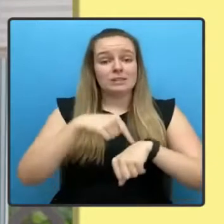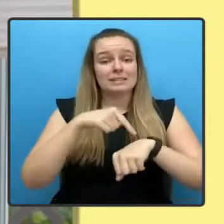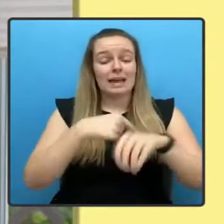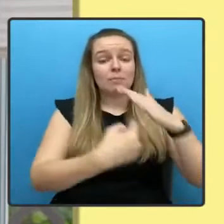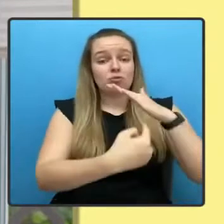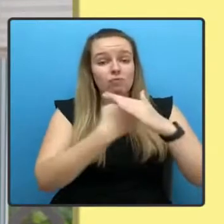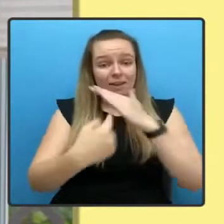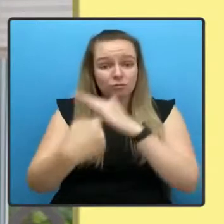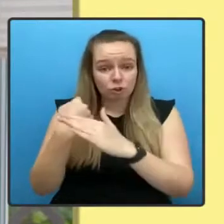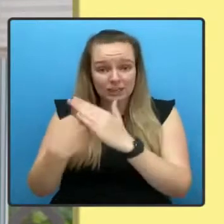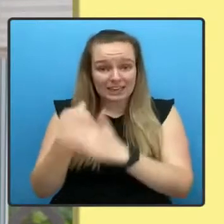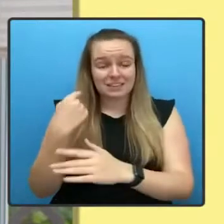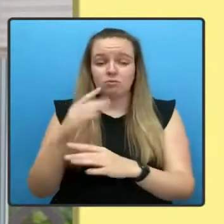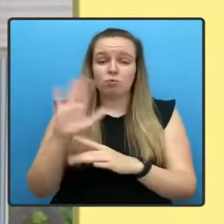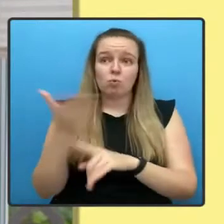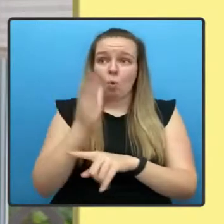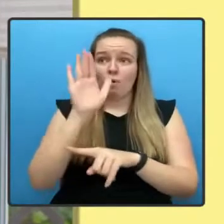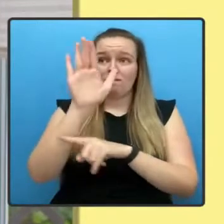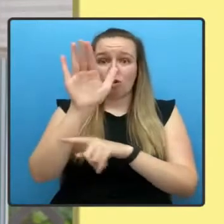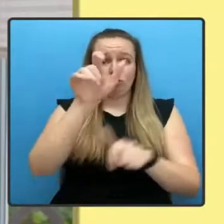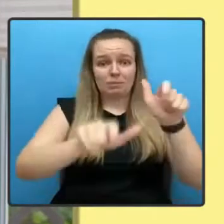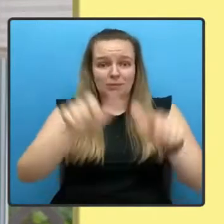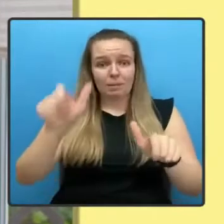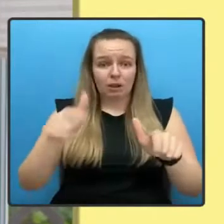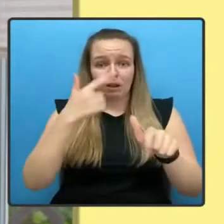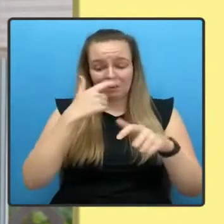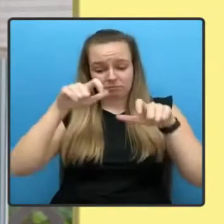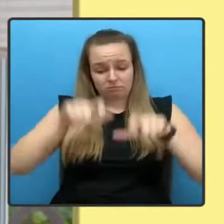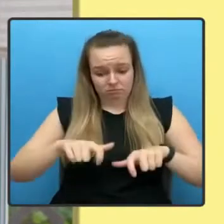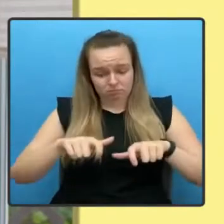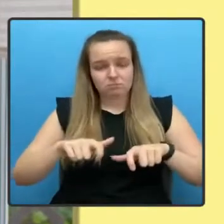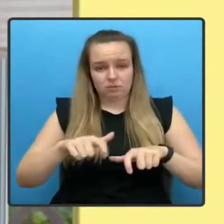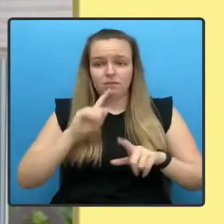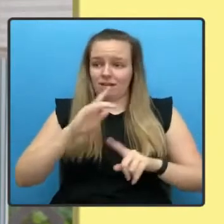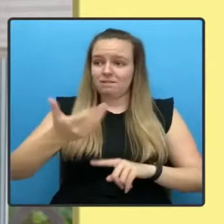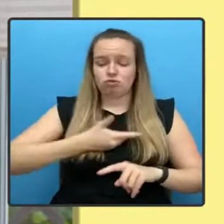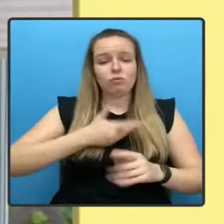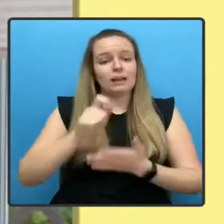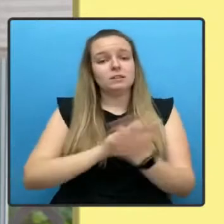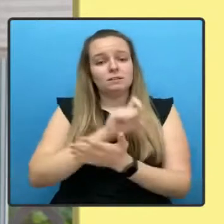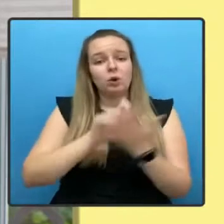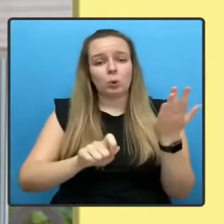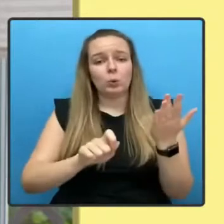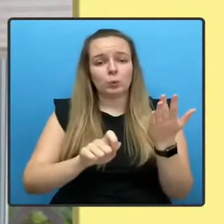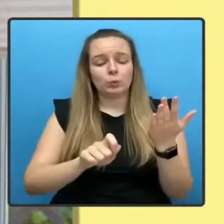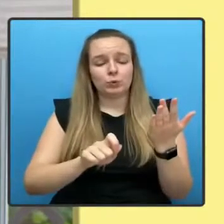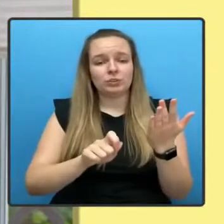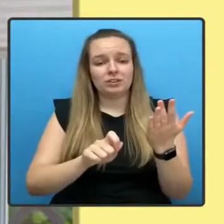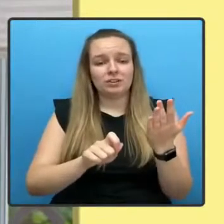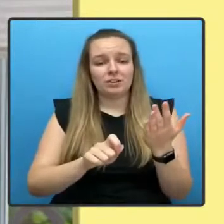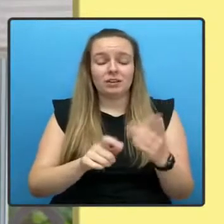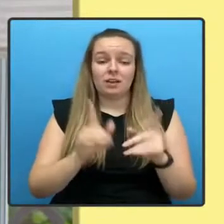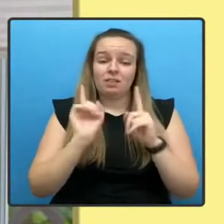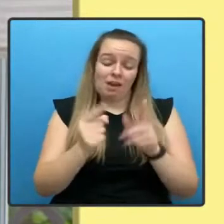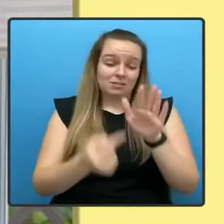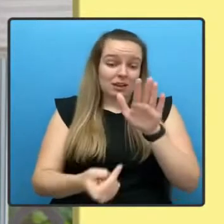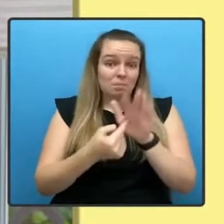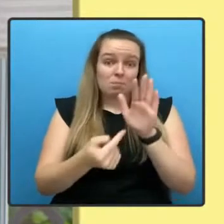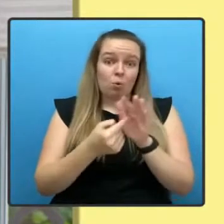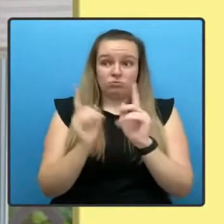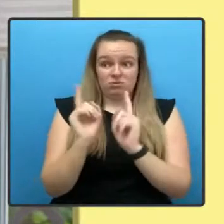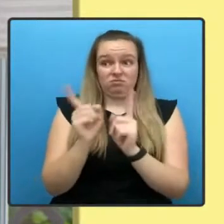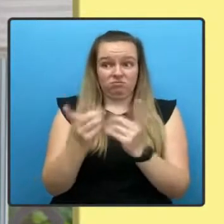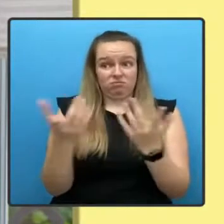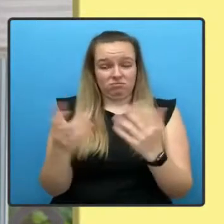nationals with leave to remain had the right to vote. That was important for its own sake. But it is